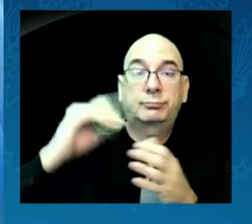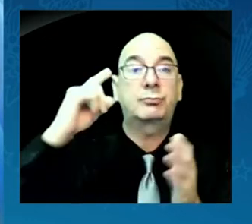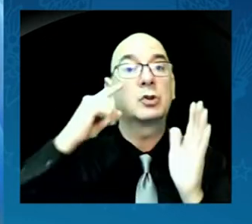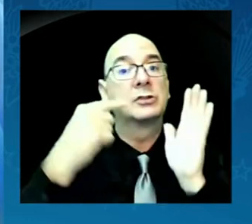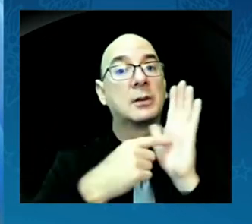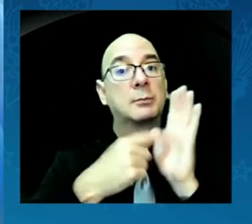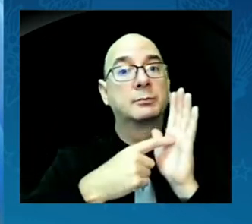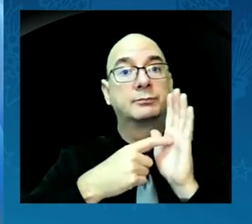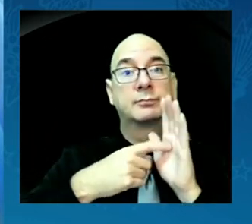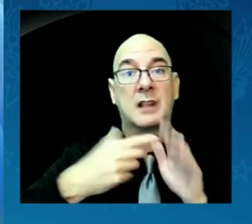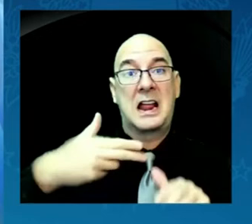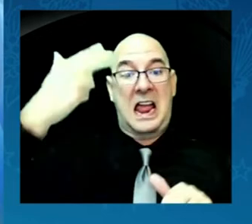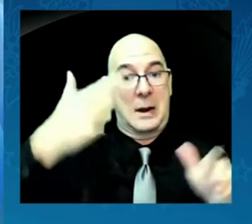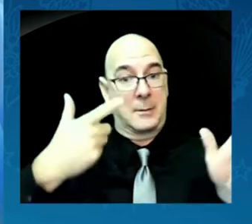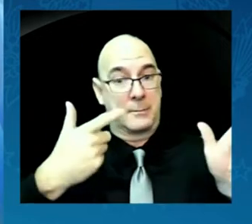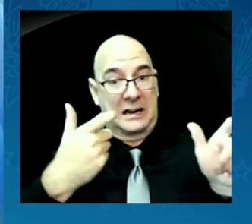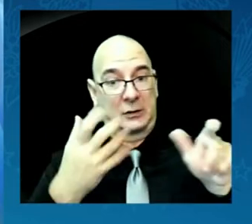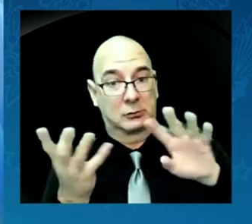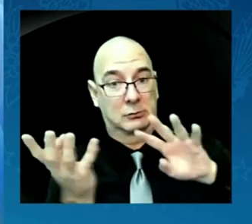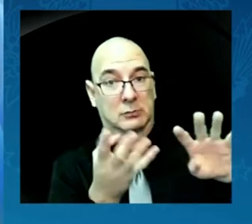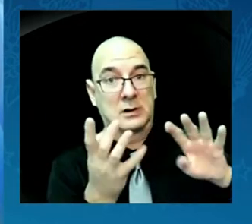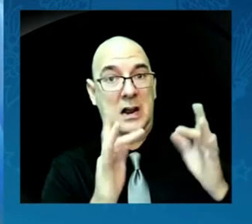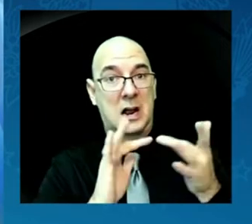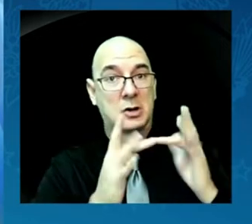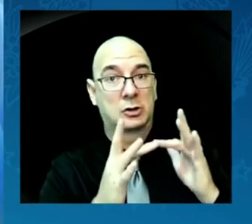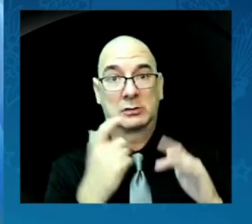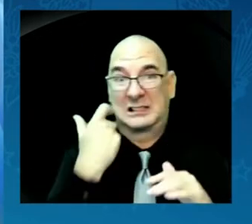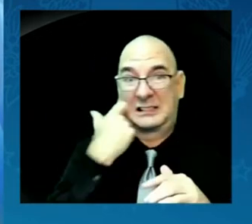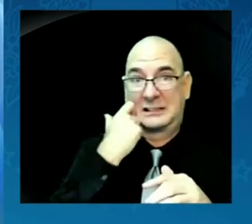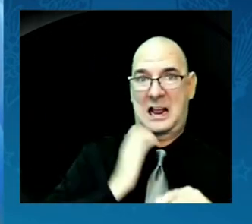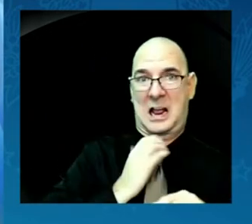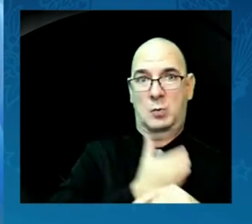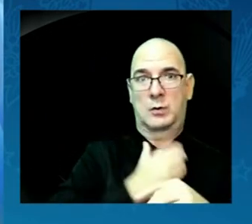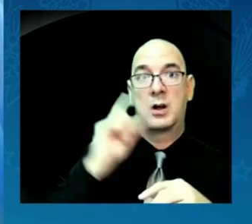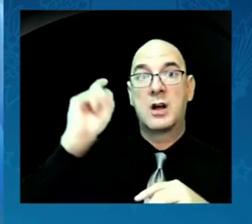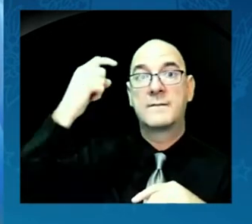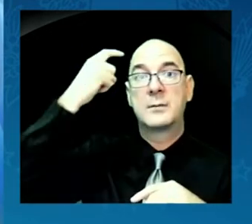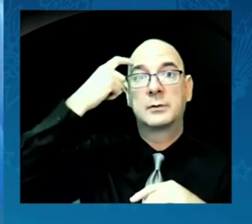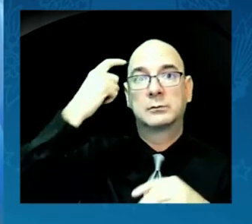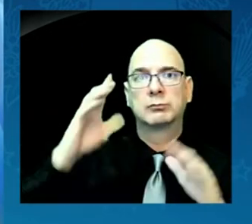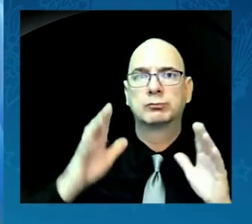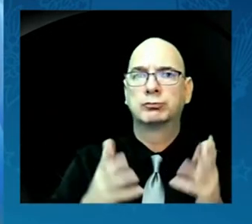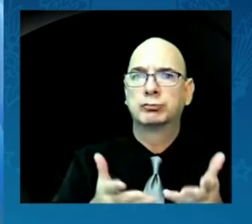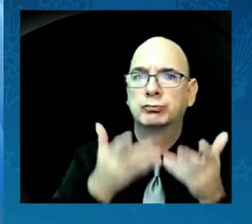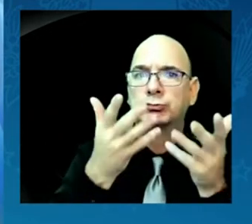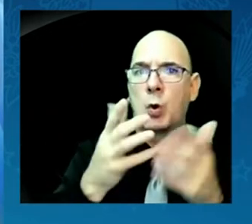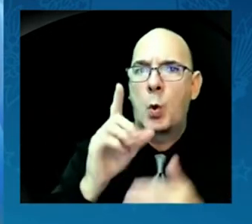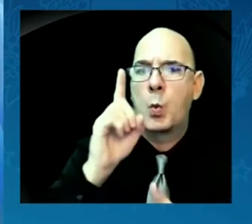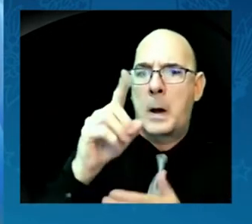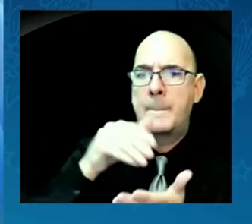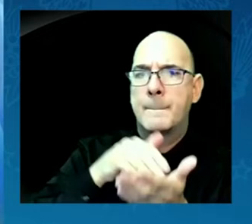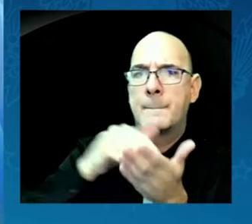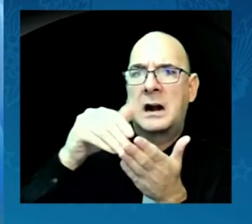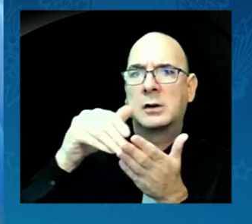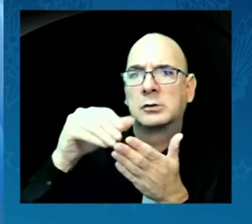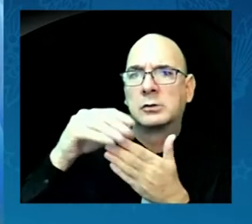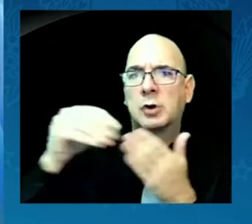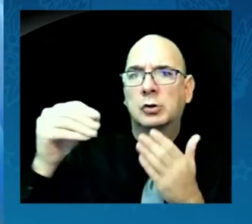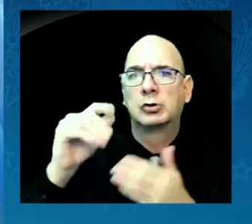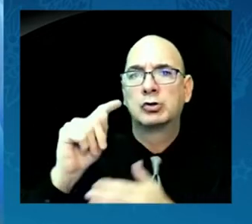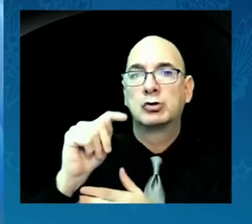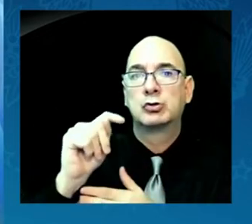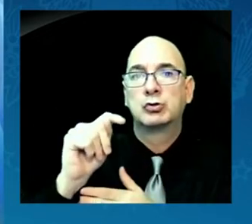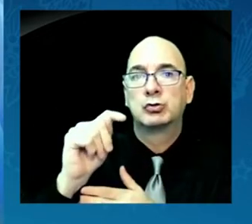administration launched a $1 billion tribal broadband program for deployment, adoption and planning.